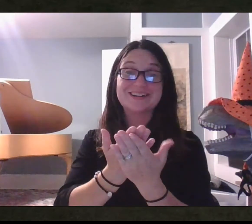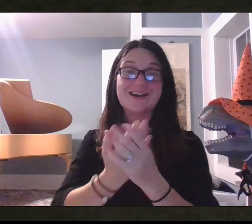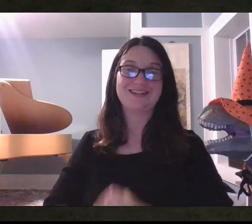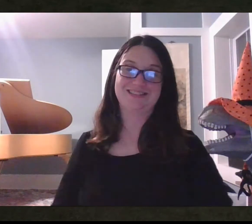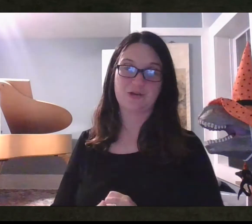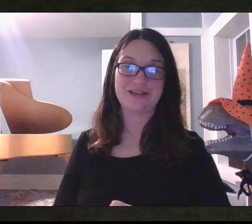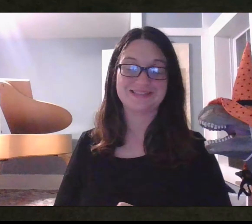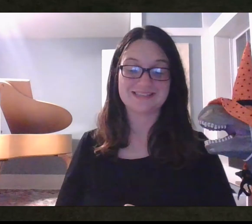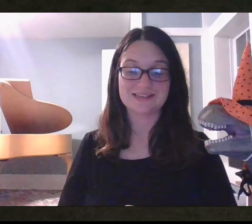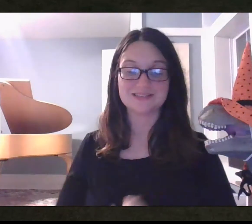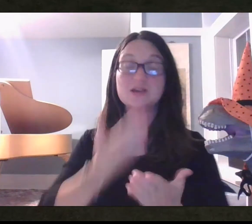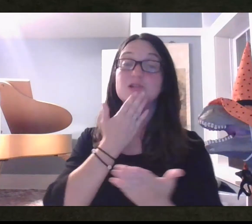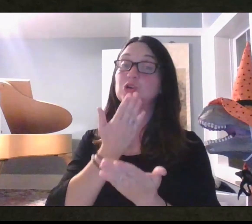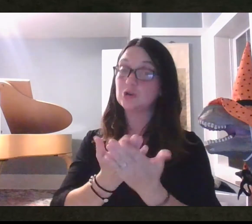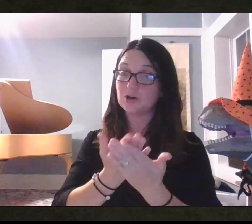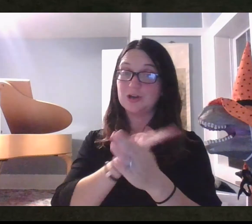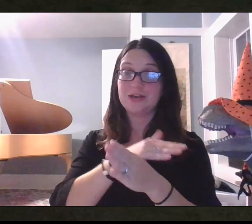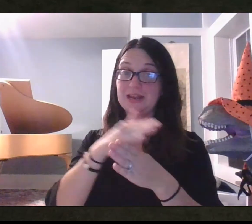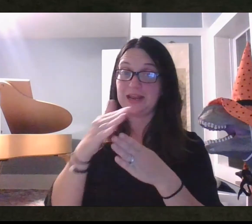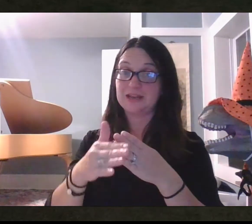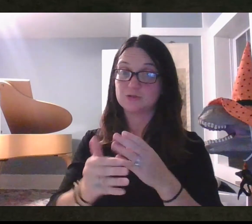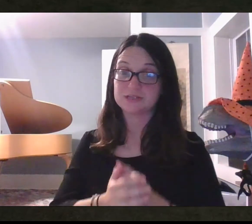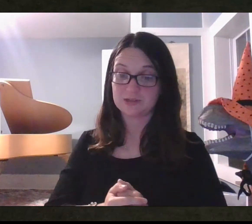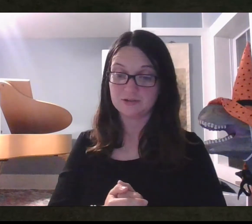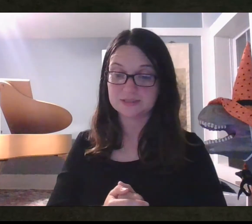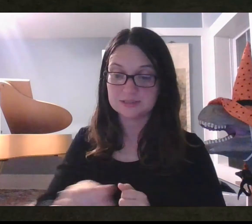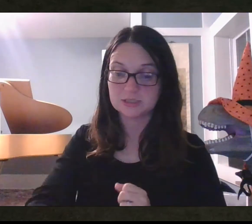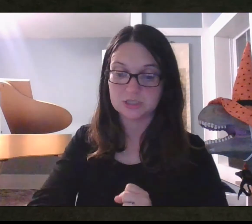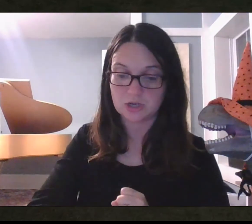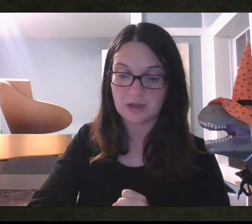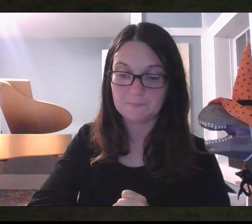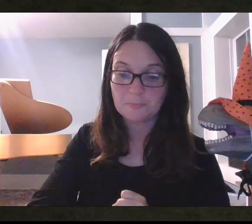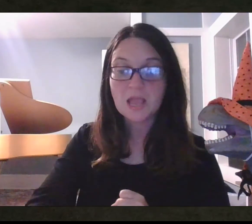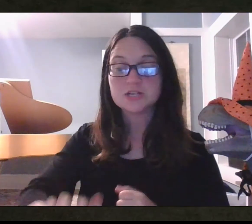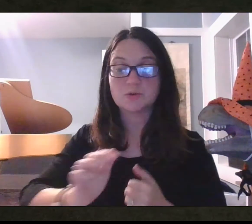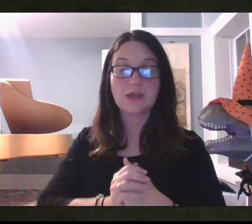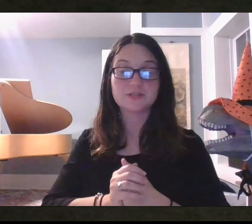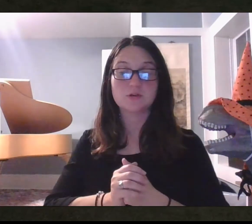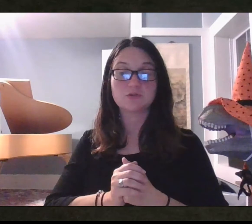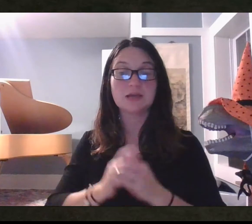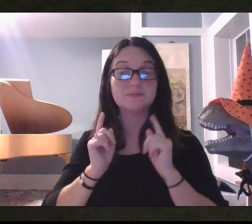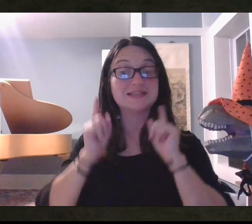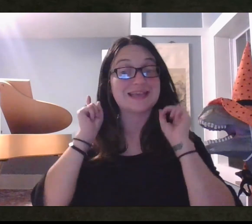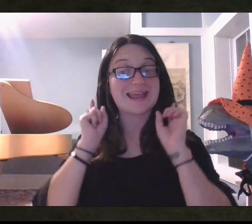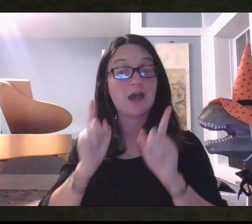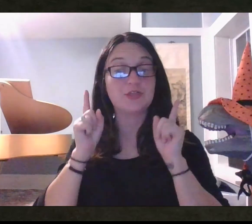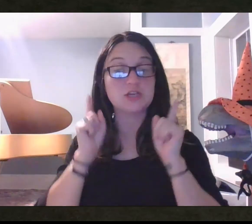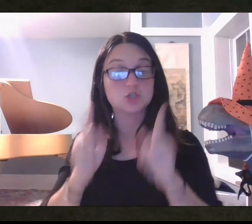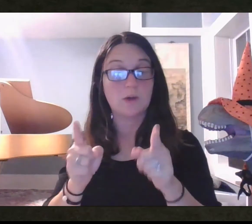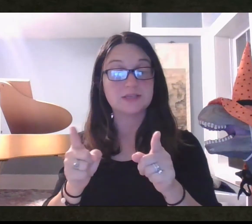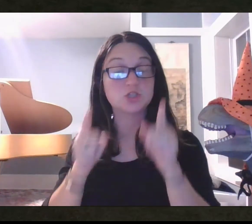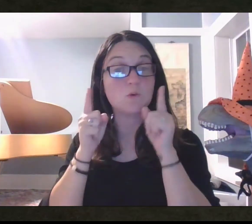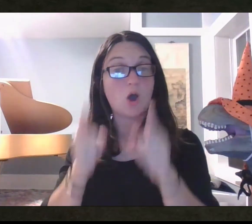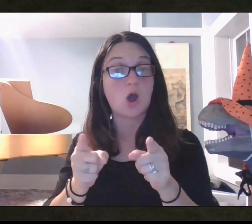Good consequences. Good end results. Good job. Tyrannosaurus Rex makes a